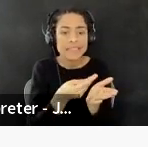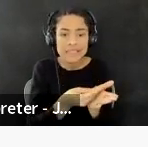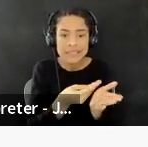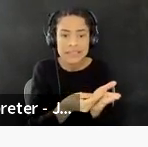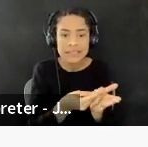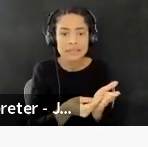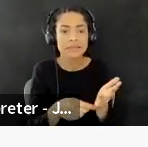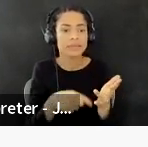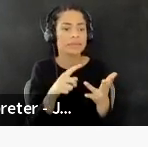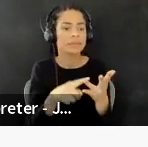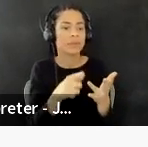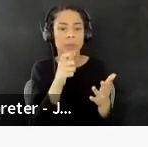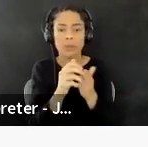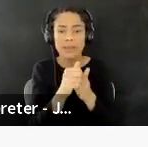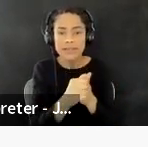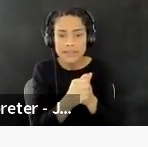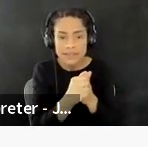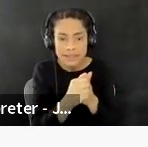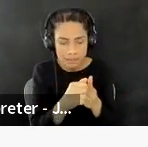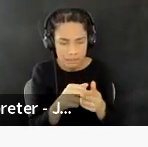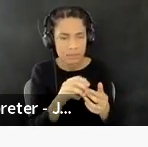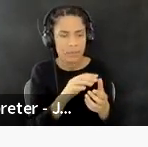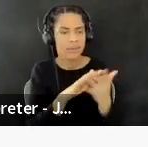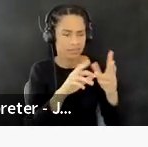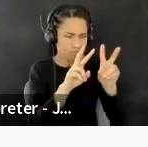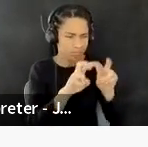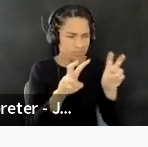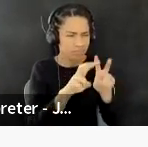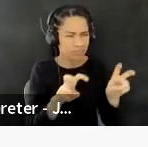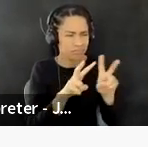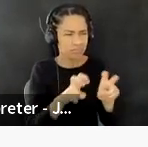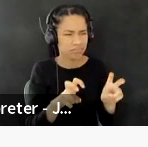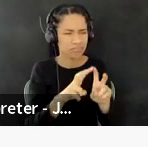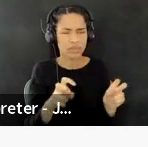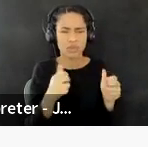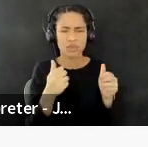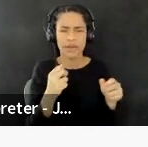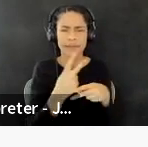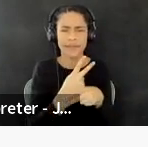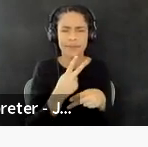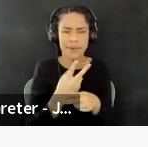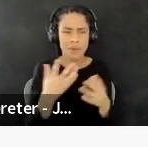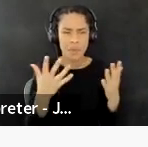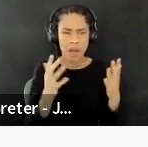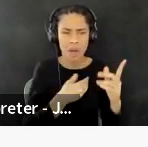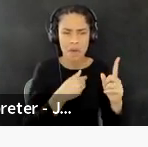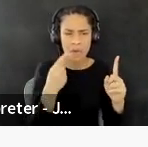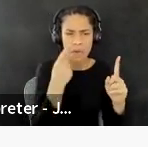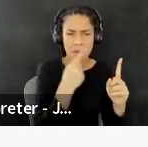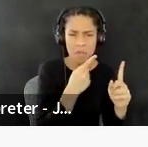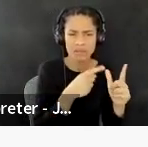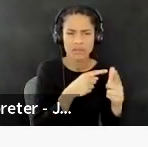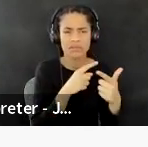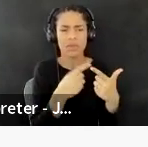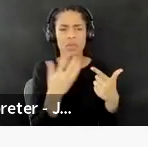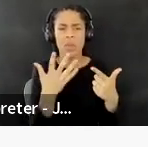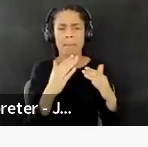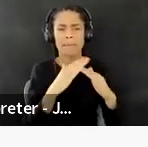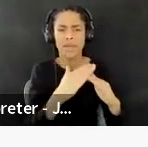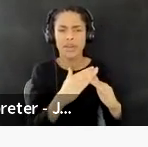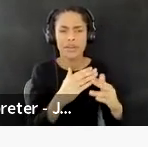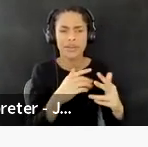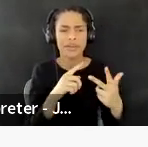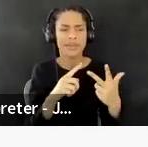um, to identify benchmarks, barriers, and opportunities, opportunities to overcome